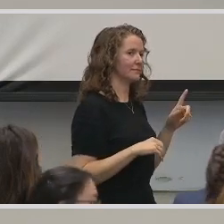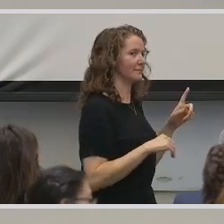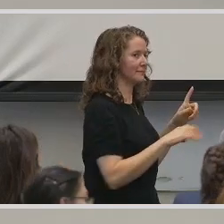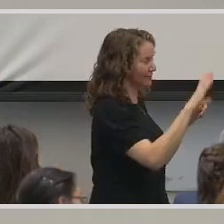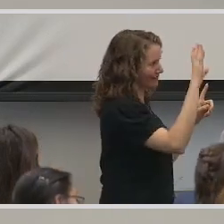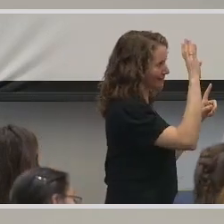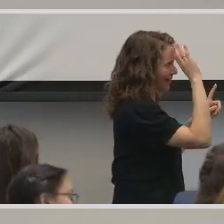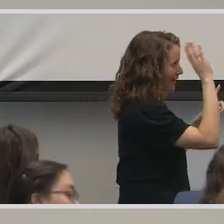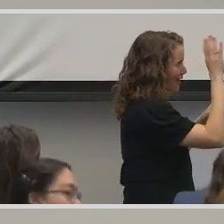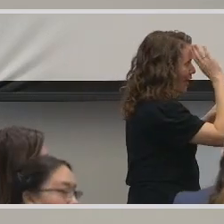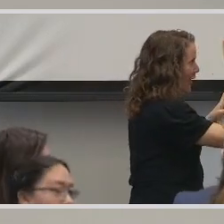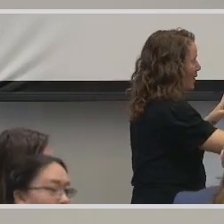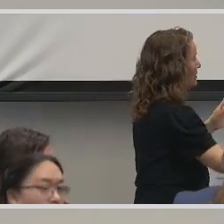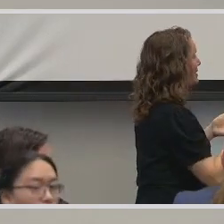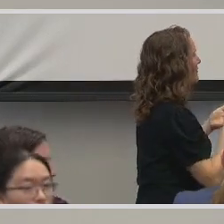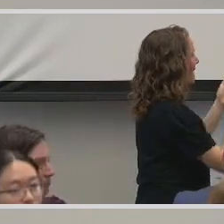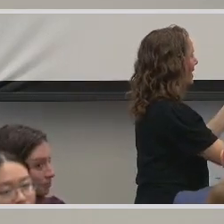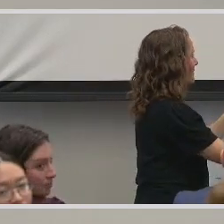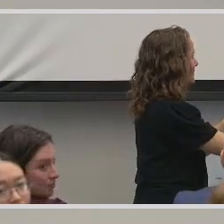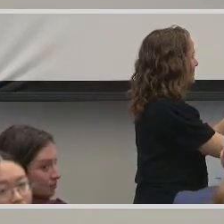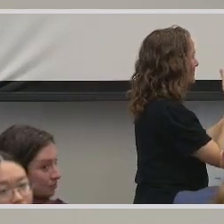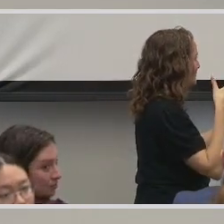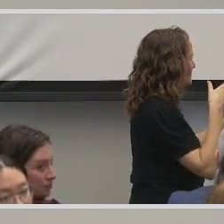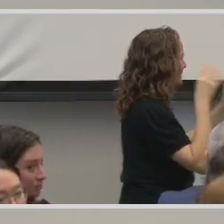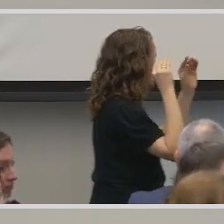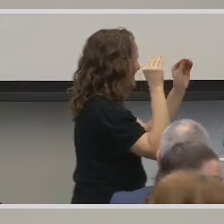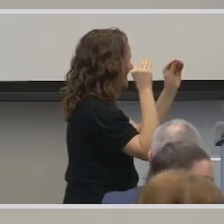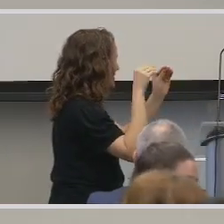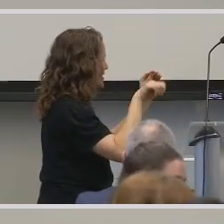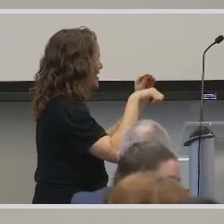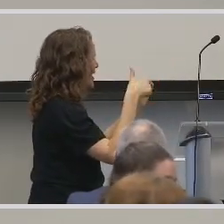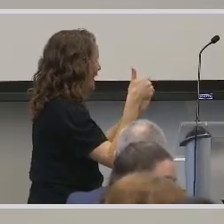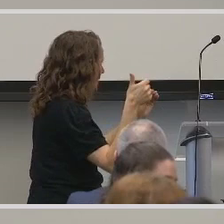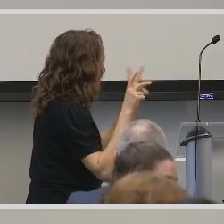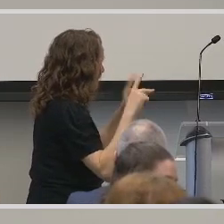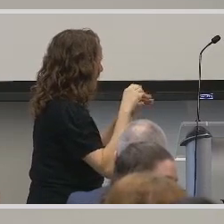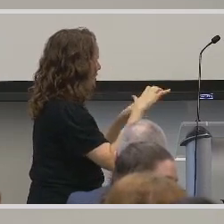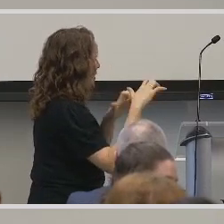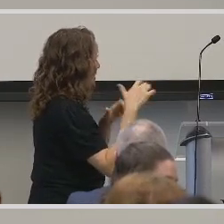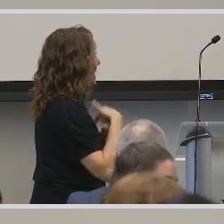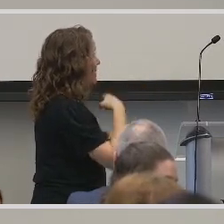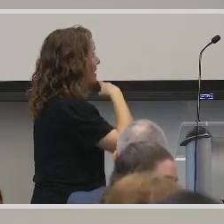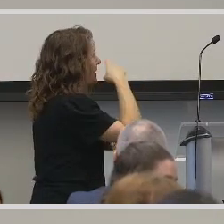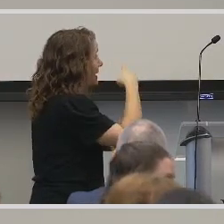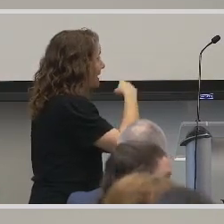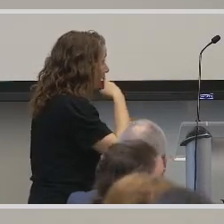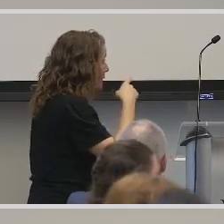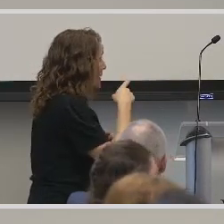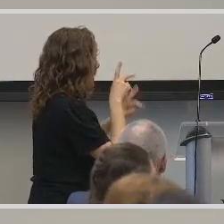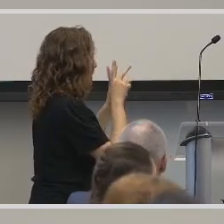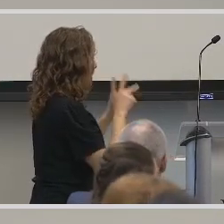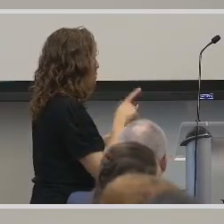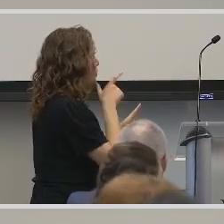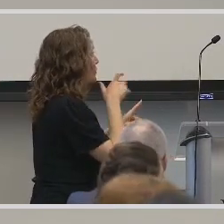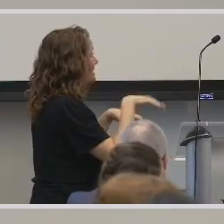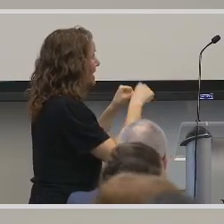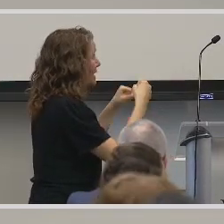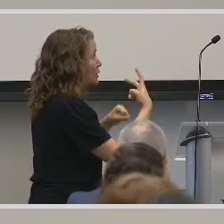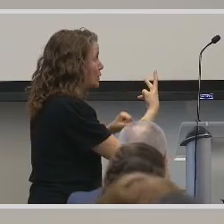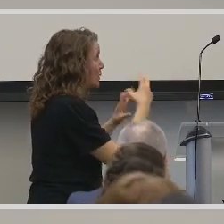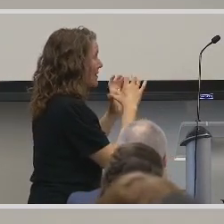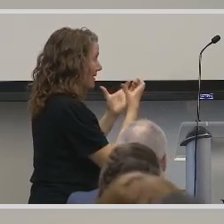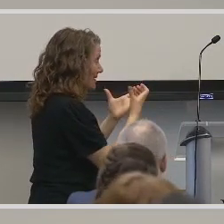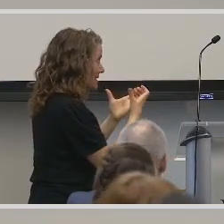Hello. To provide some context to the rest of the audience, I'm a hearing person who has taken two of Professor November's classes. My